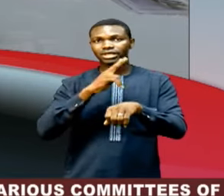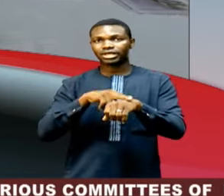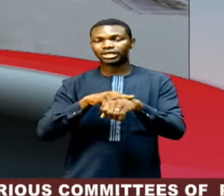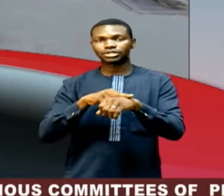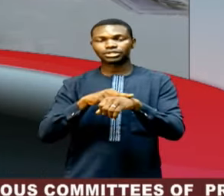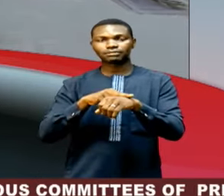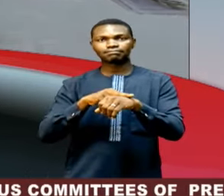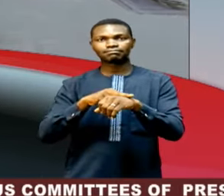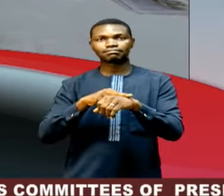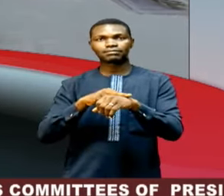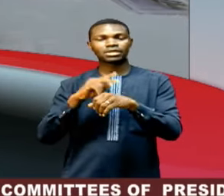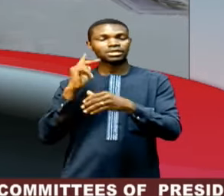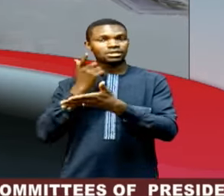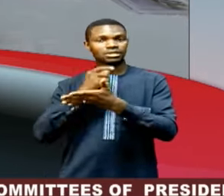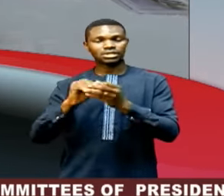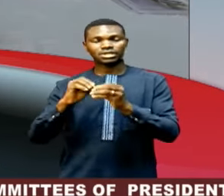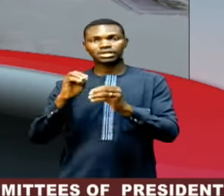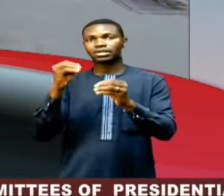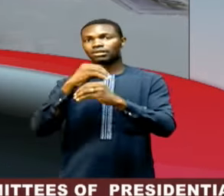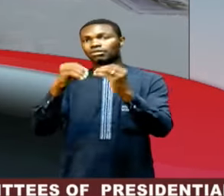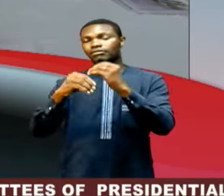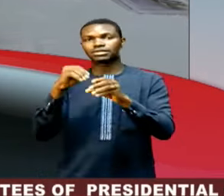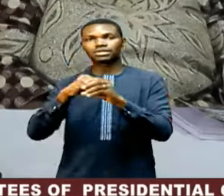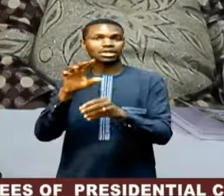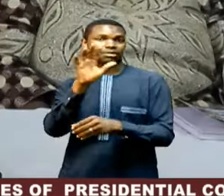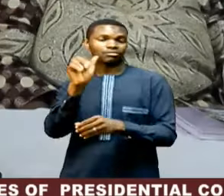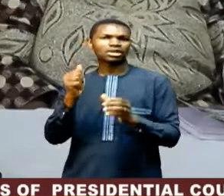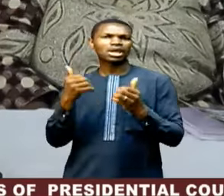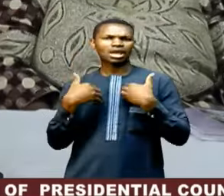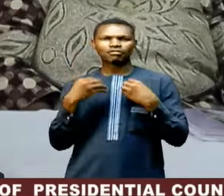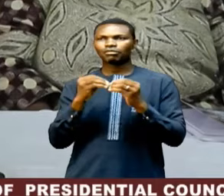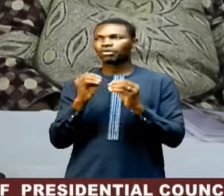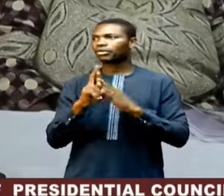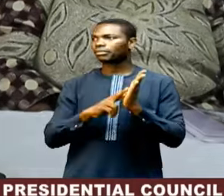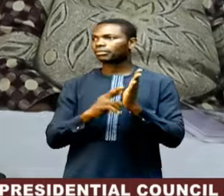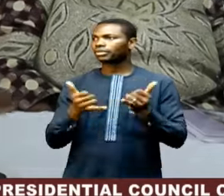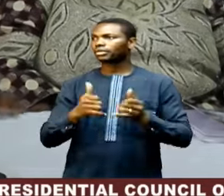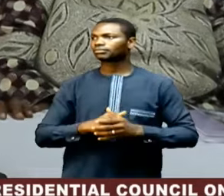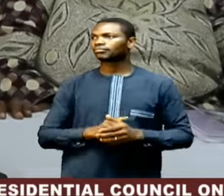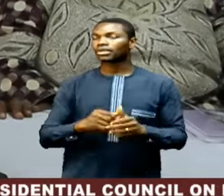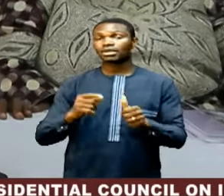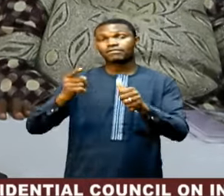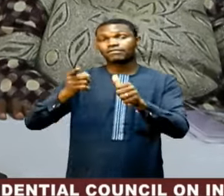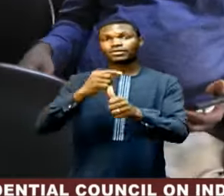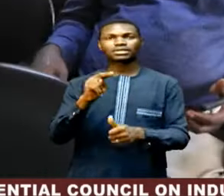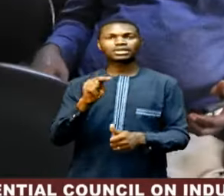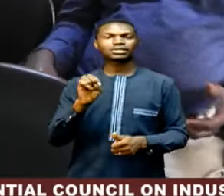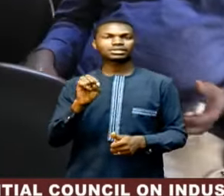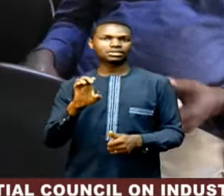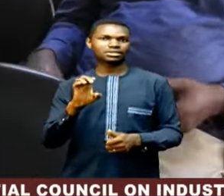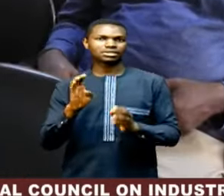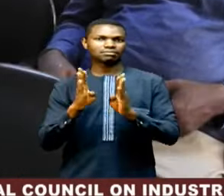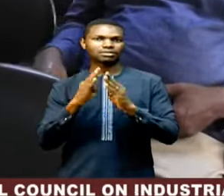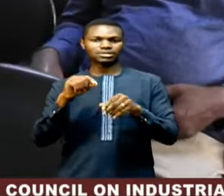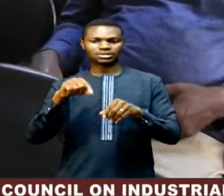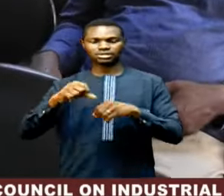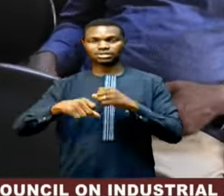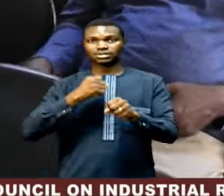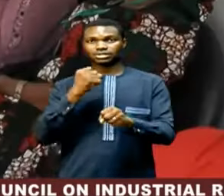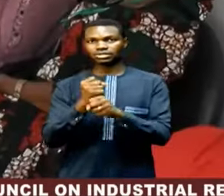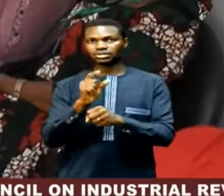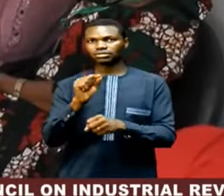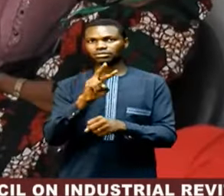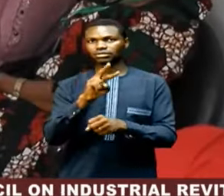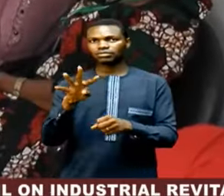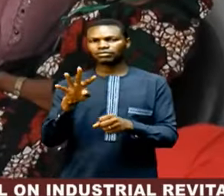in Abuja. David Ayer will tell us about that. The first NEC meeting of the year 2024 is reviewing